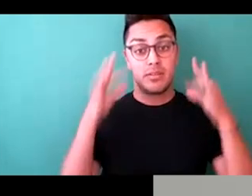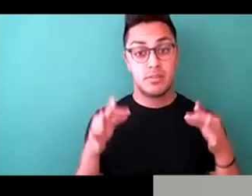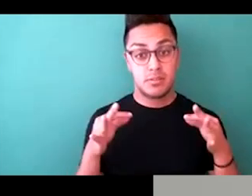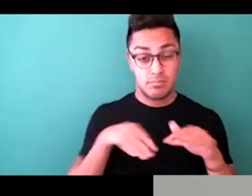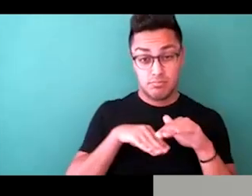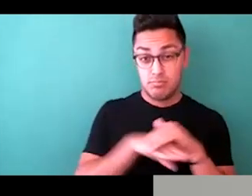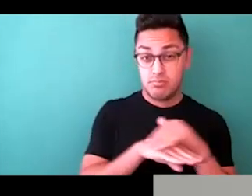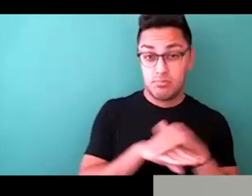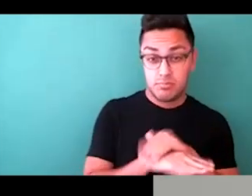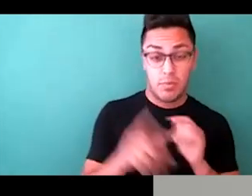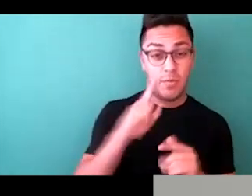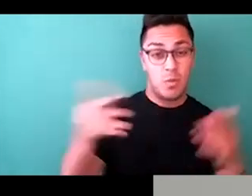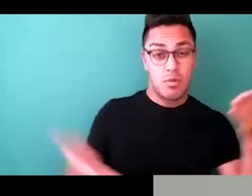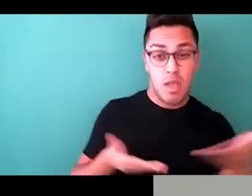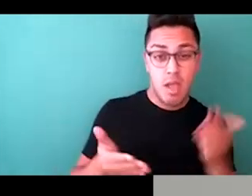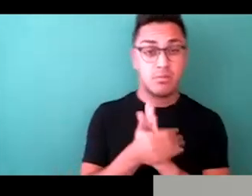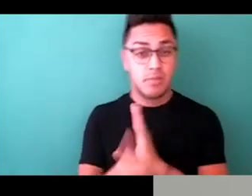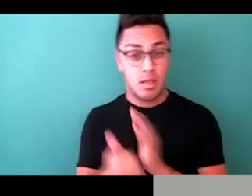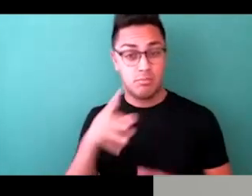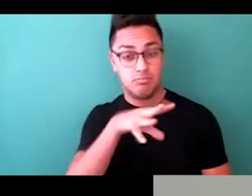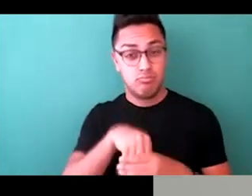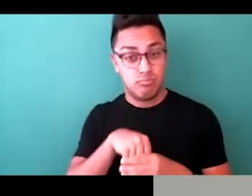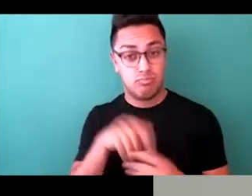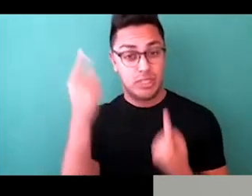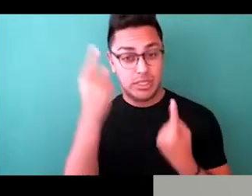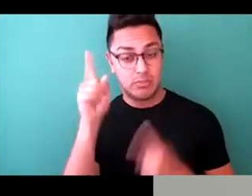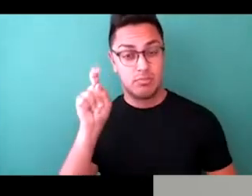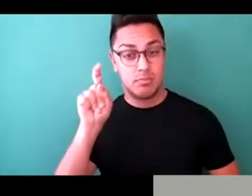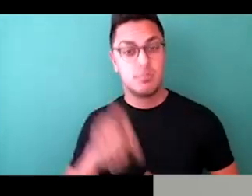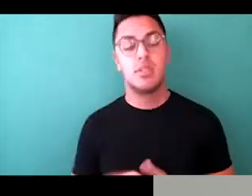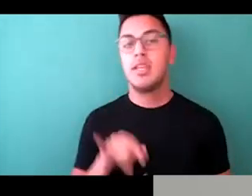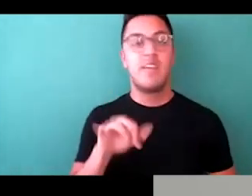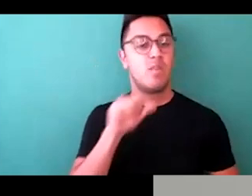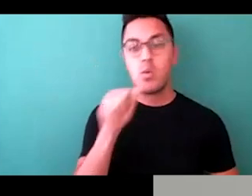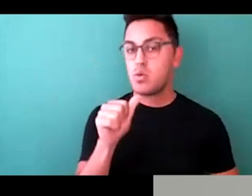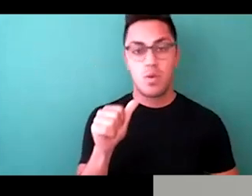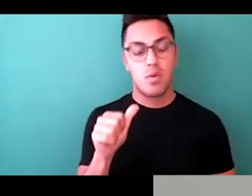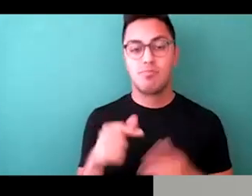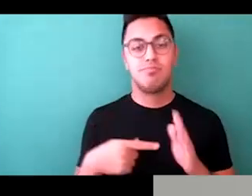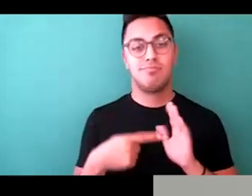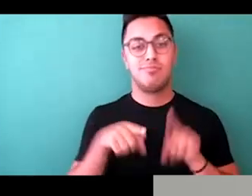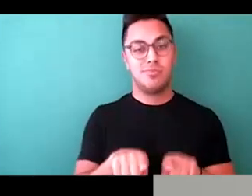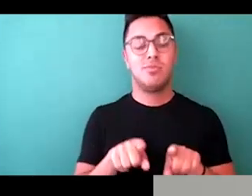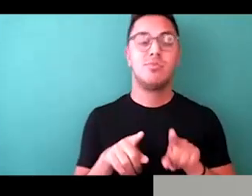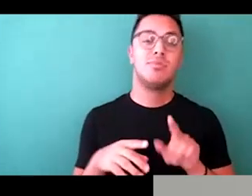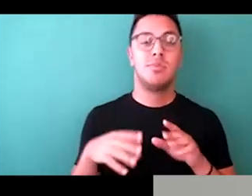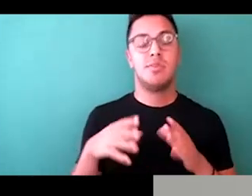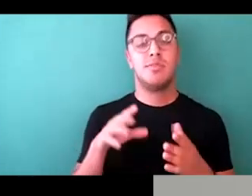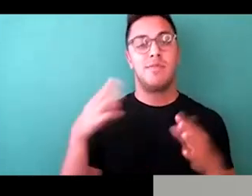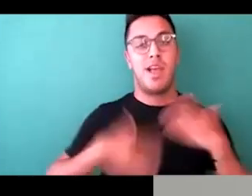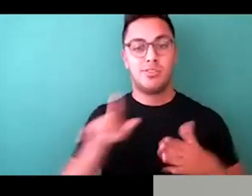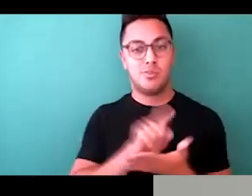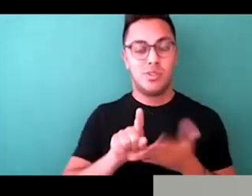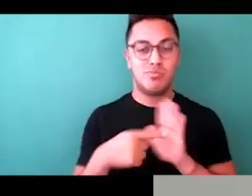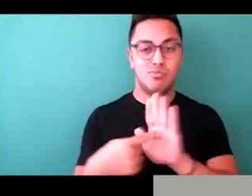for your guests and talent considered? And if you don't show during Fashion Week, but you host special events or presentations throughout the